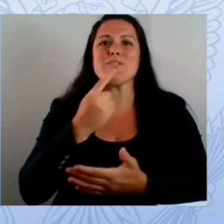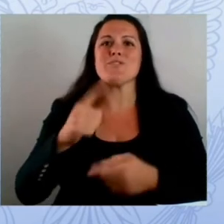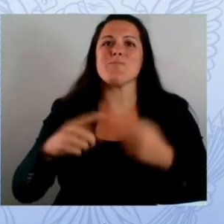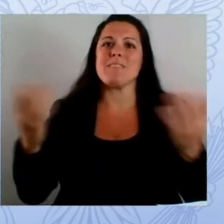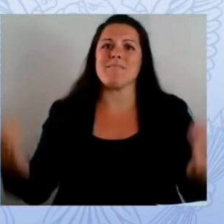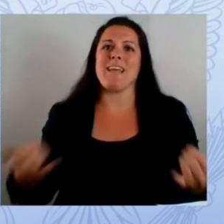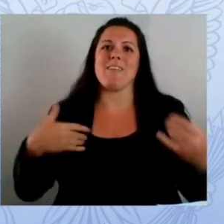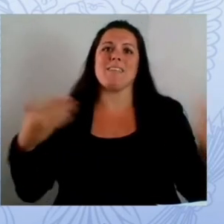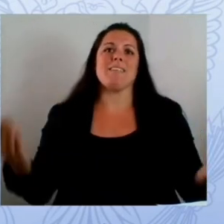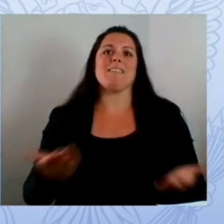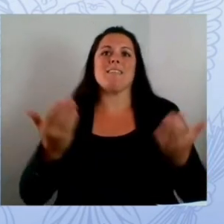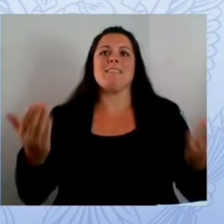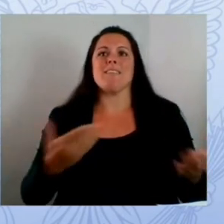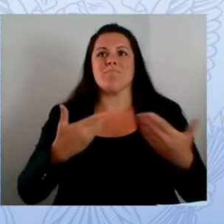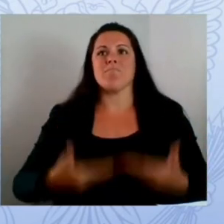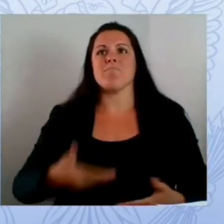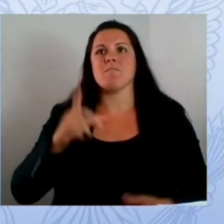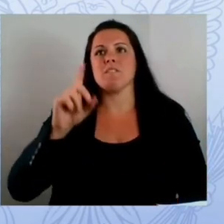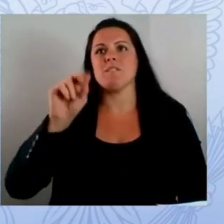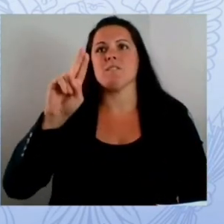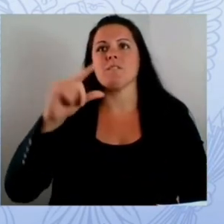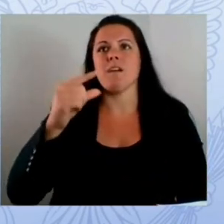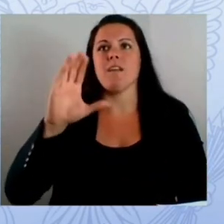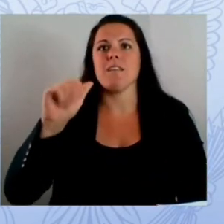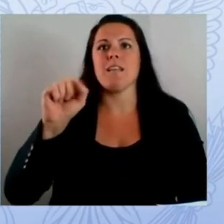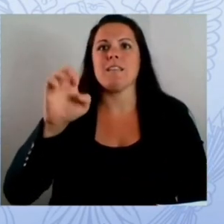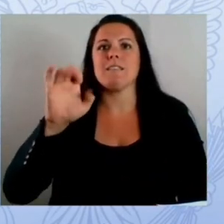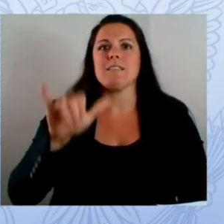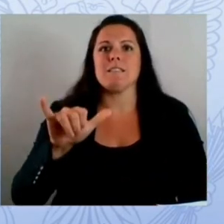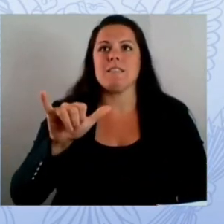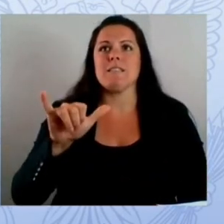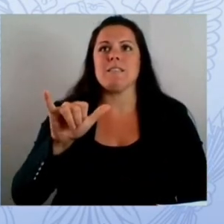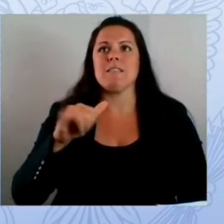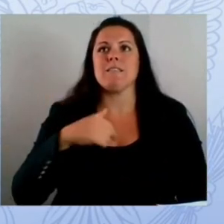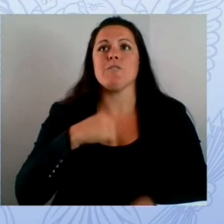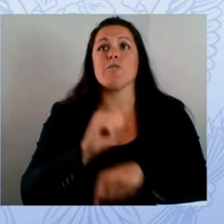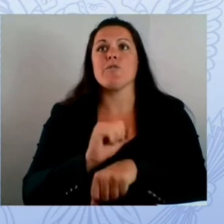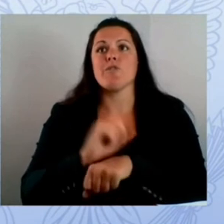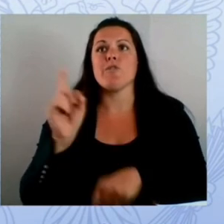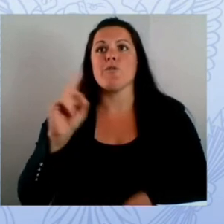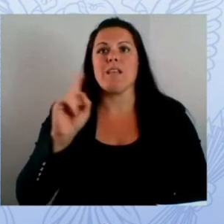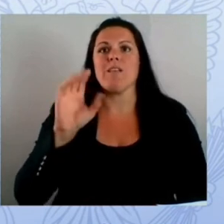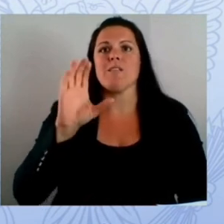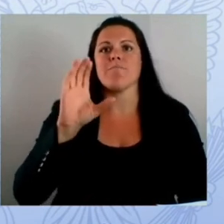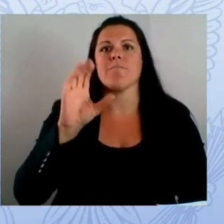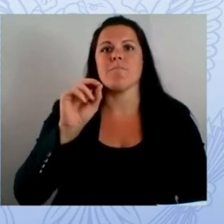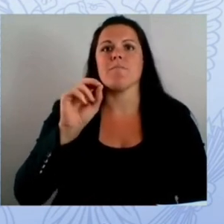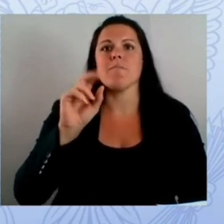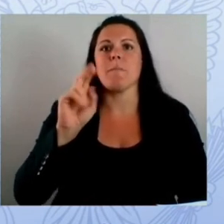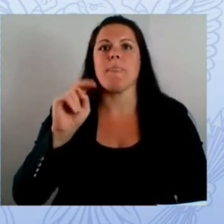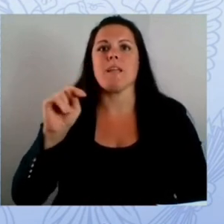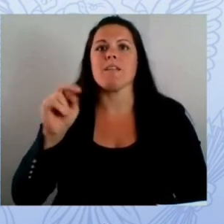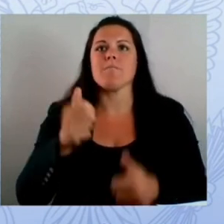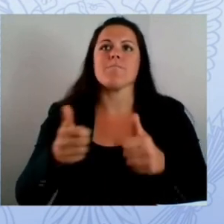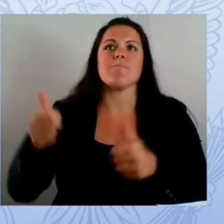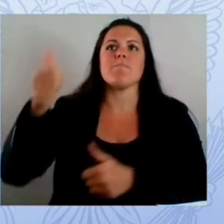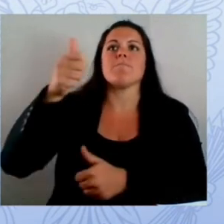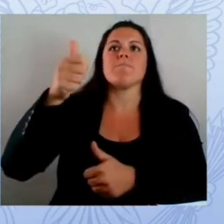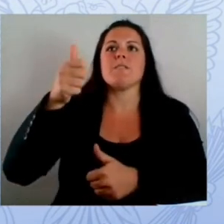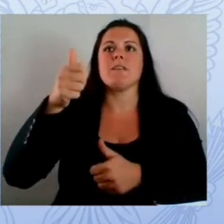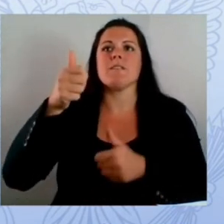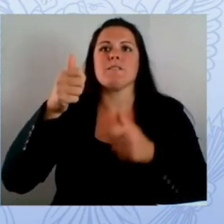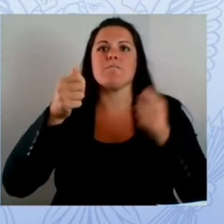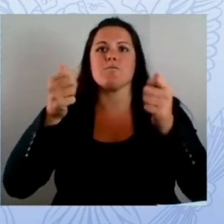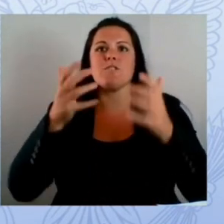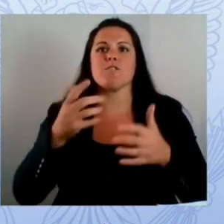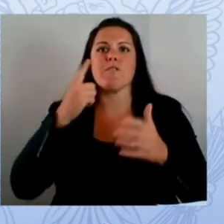directly as the executive director for our commission for educational technology our interagency commission was created 25 years ago